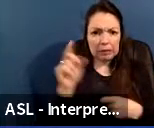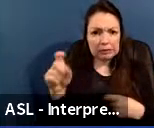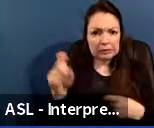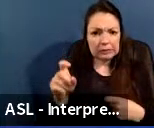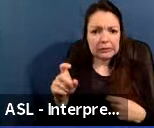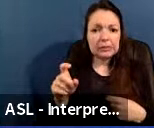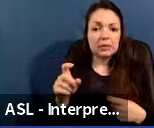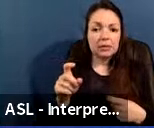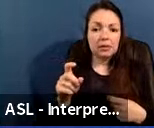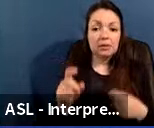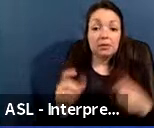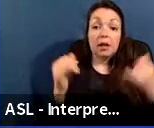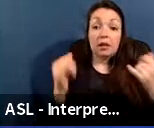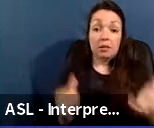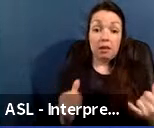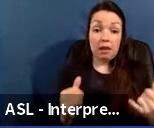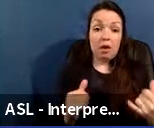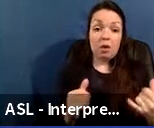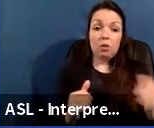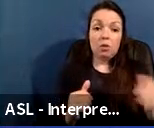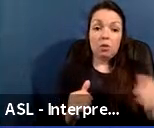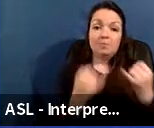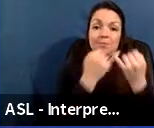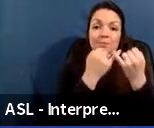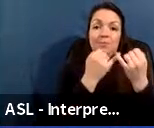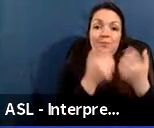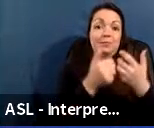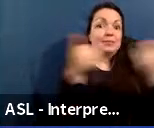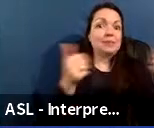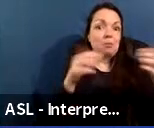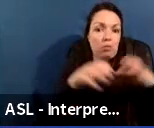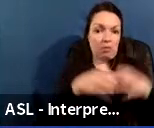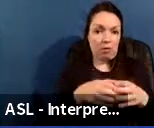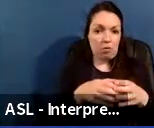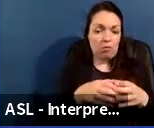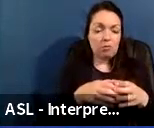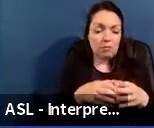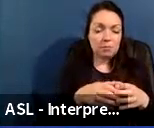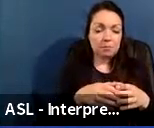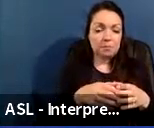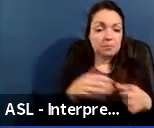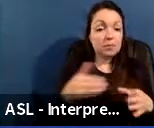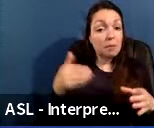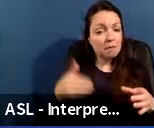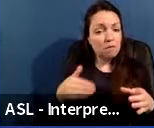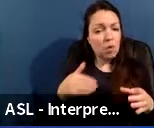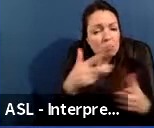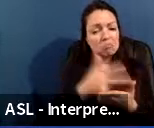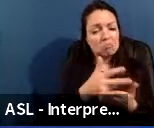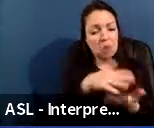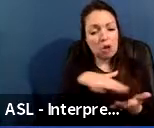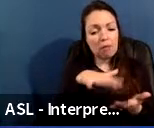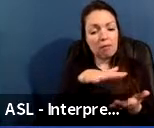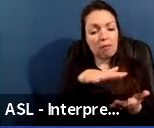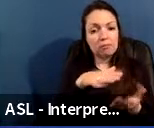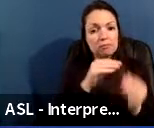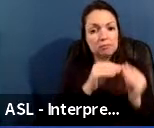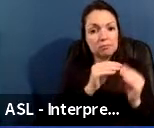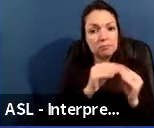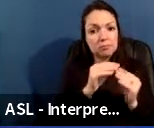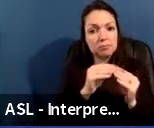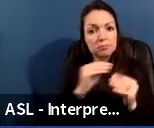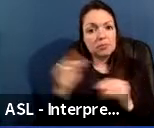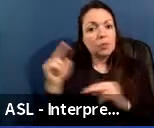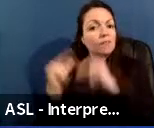This is now its own category. Previously, parking lot repairs were primarily addressed by